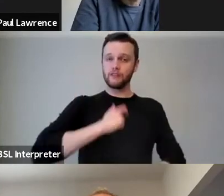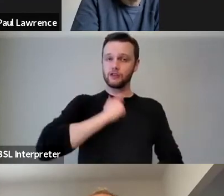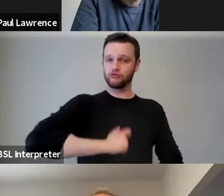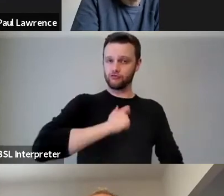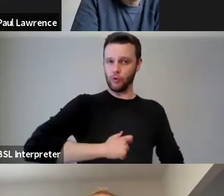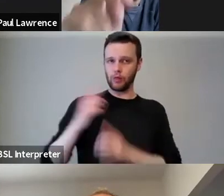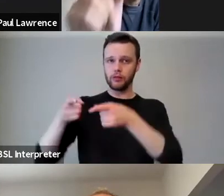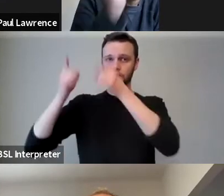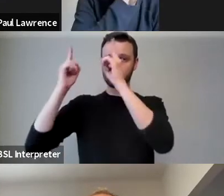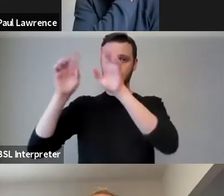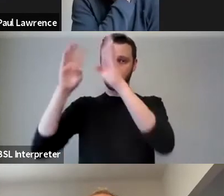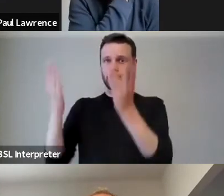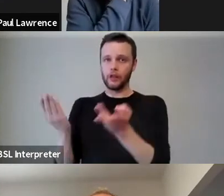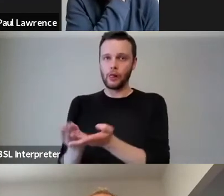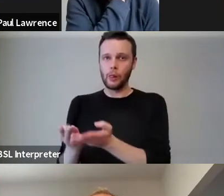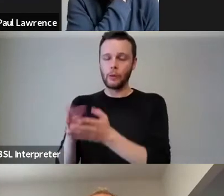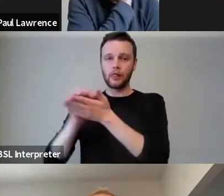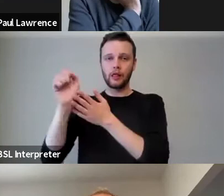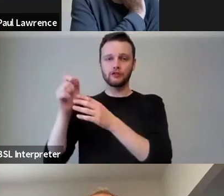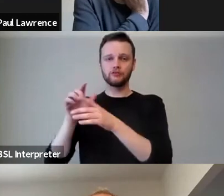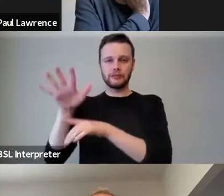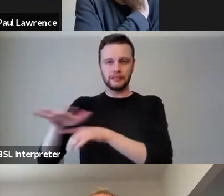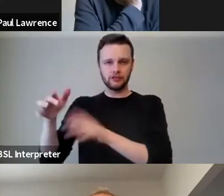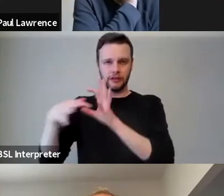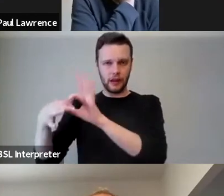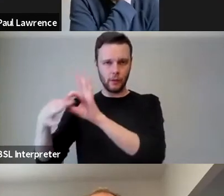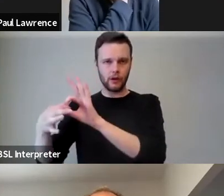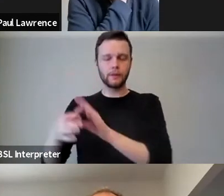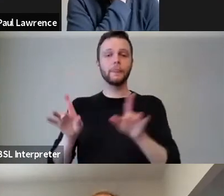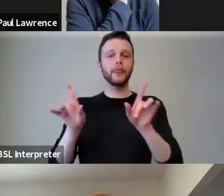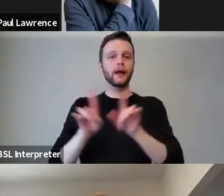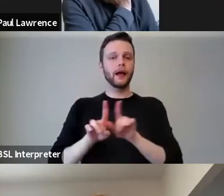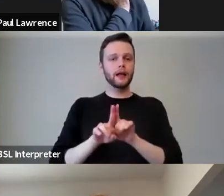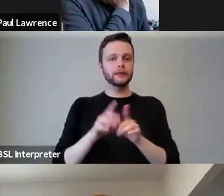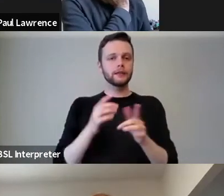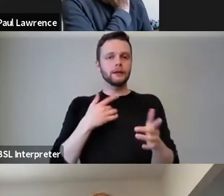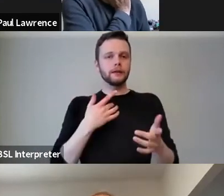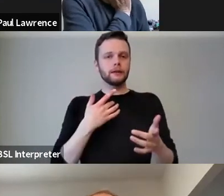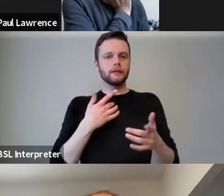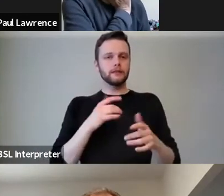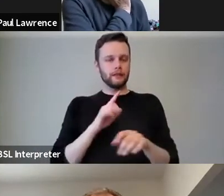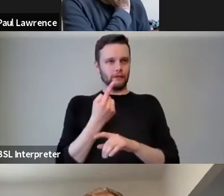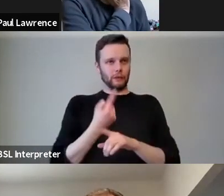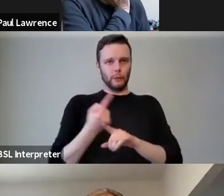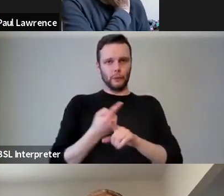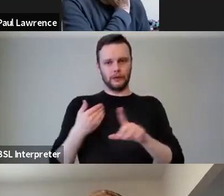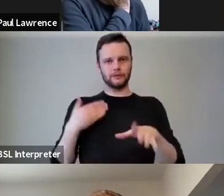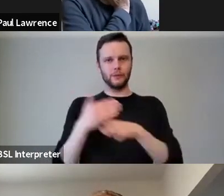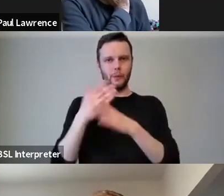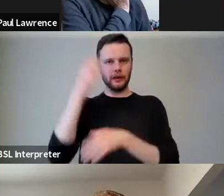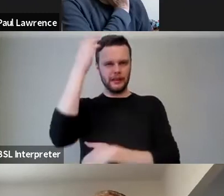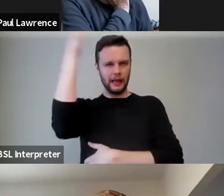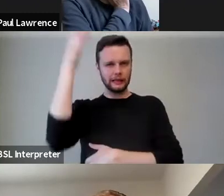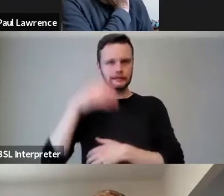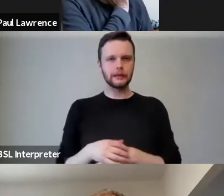Director of the Global Cultural Districts Network and your first few weeks in terms of King's. King's has obviously